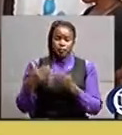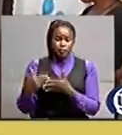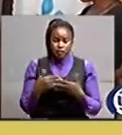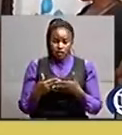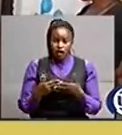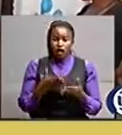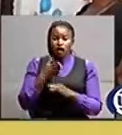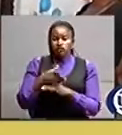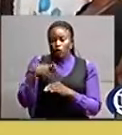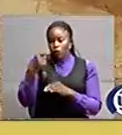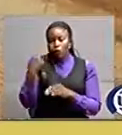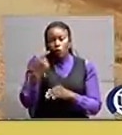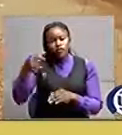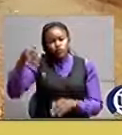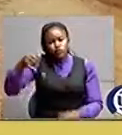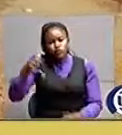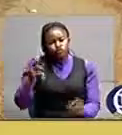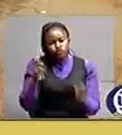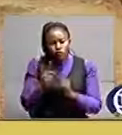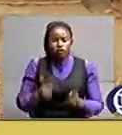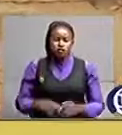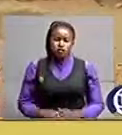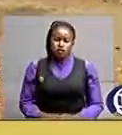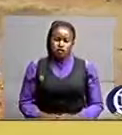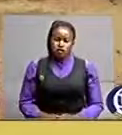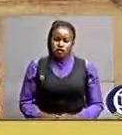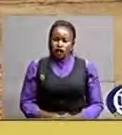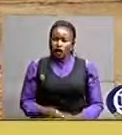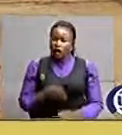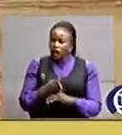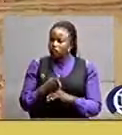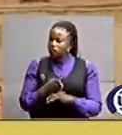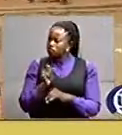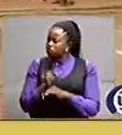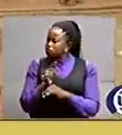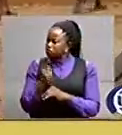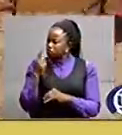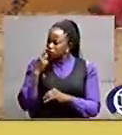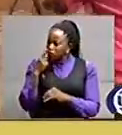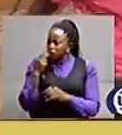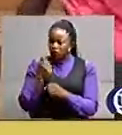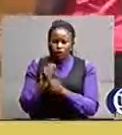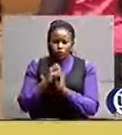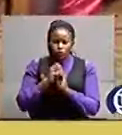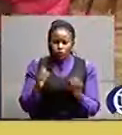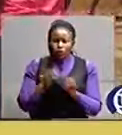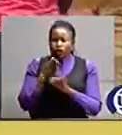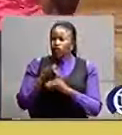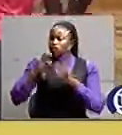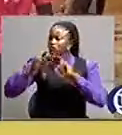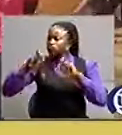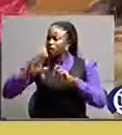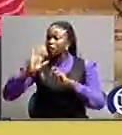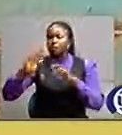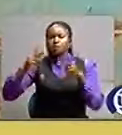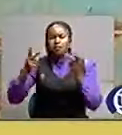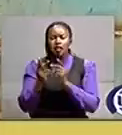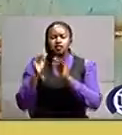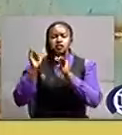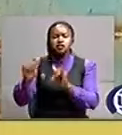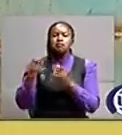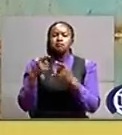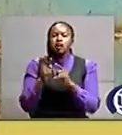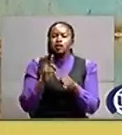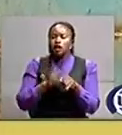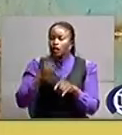had gone for a short call after a few minutes without seeing the girl she thought of looking for her at her place of residence only